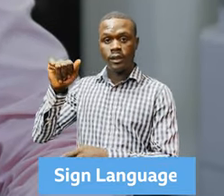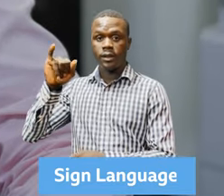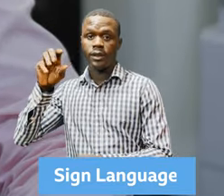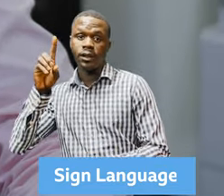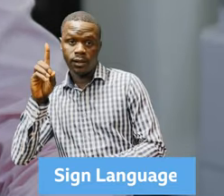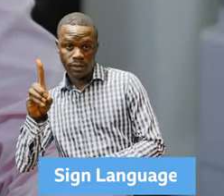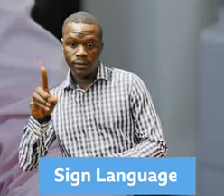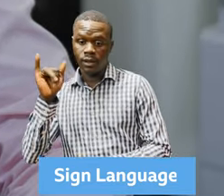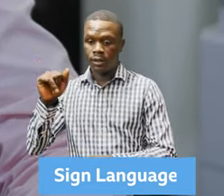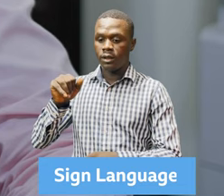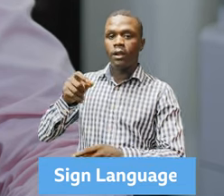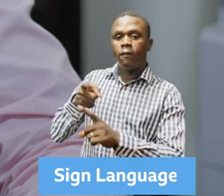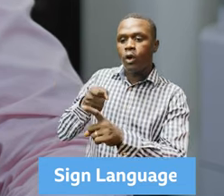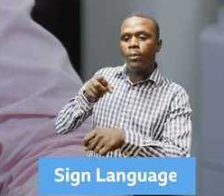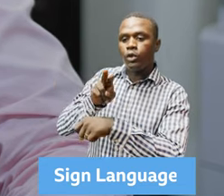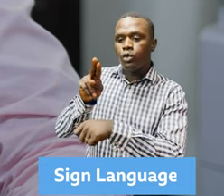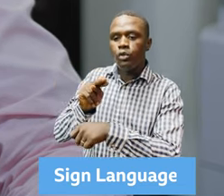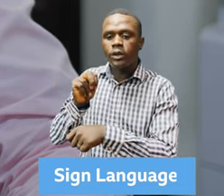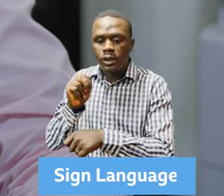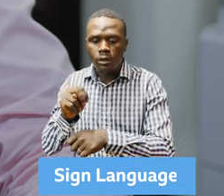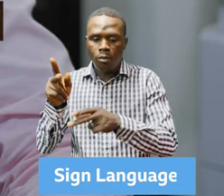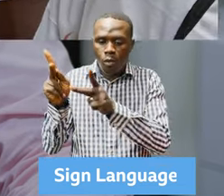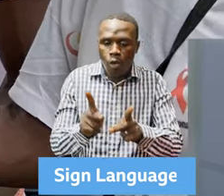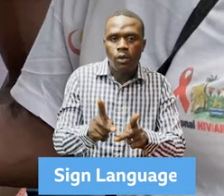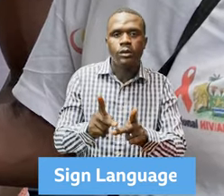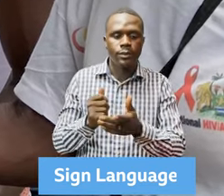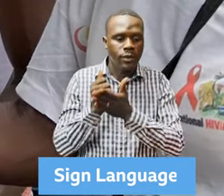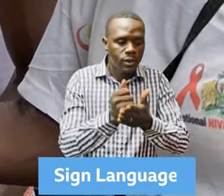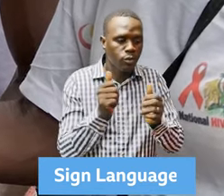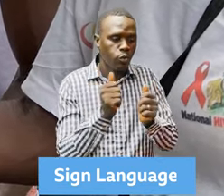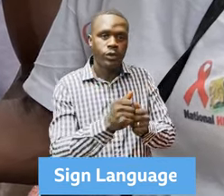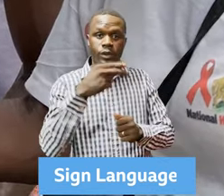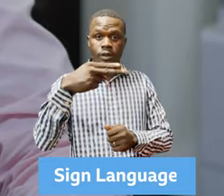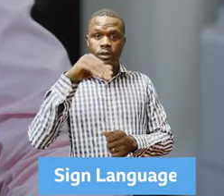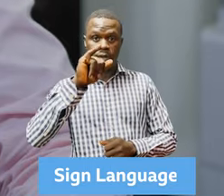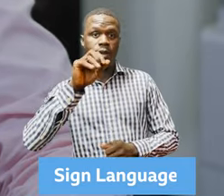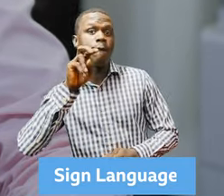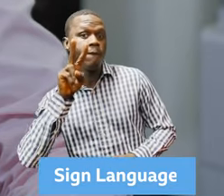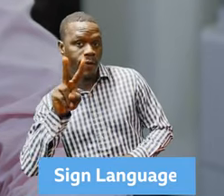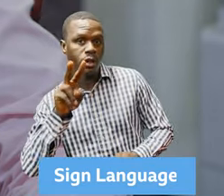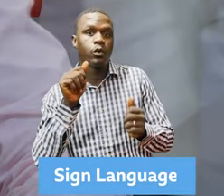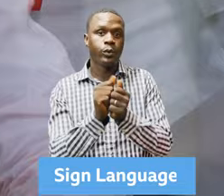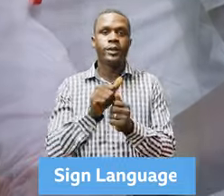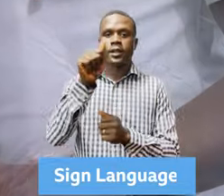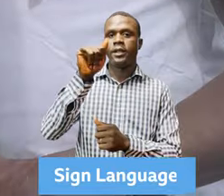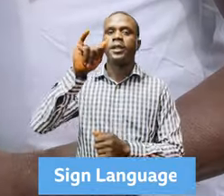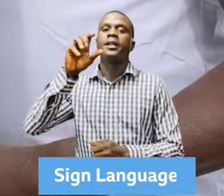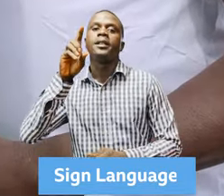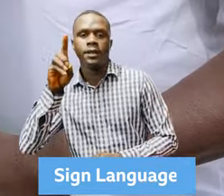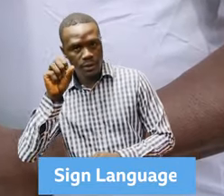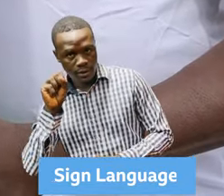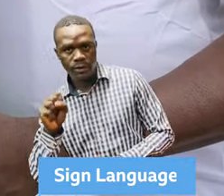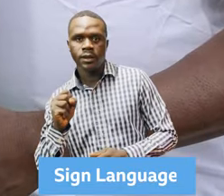Nations Joint Program on HIV and AIDS. UN AIDS is leading the global effort to end AIDS as a public health